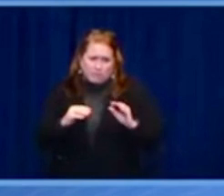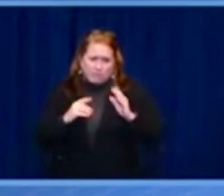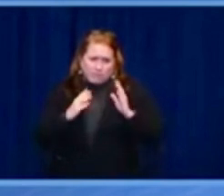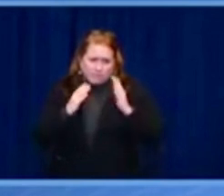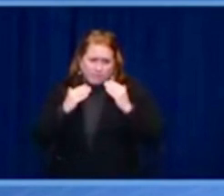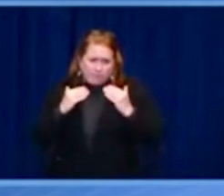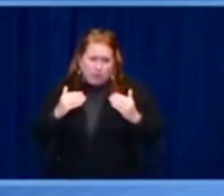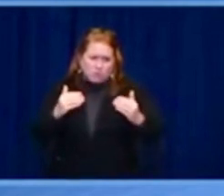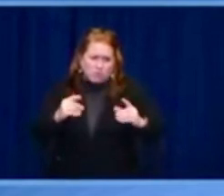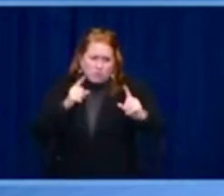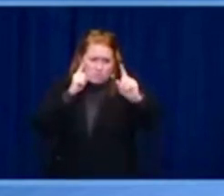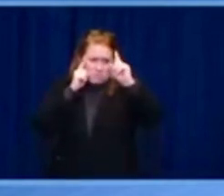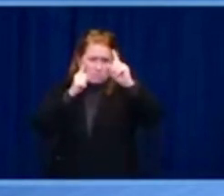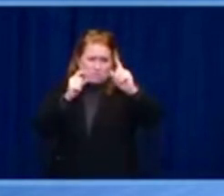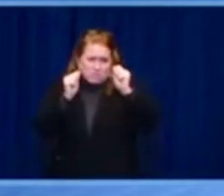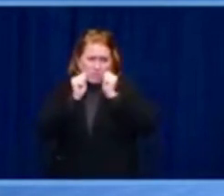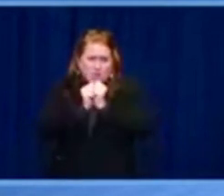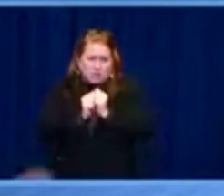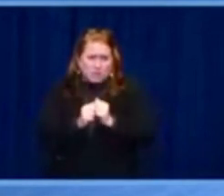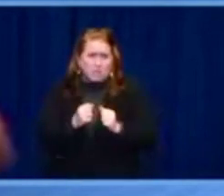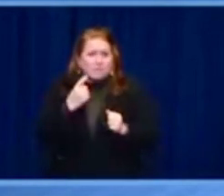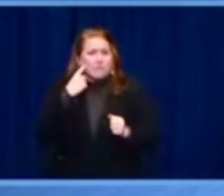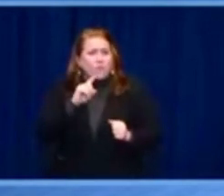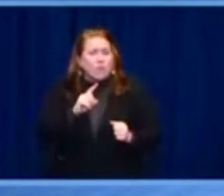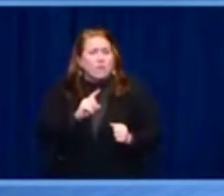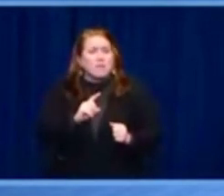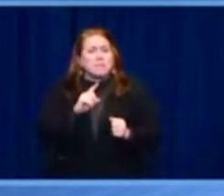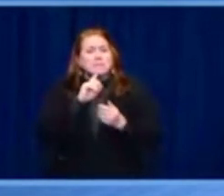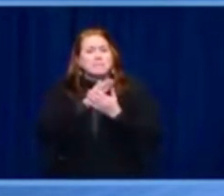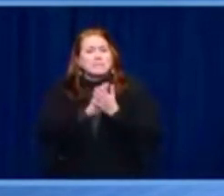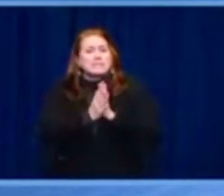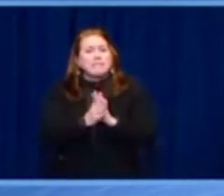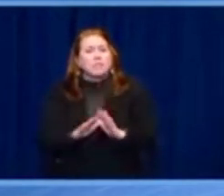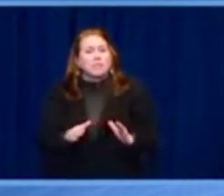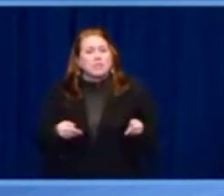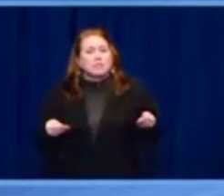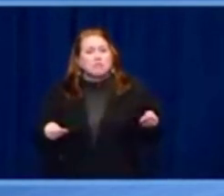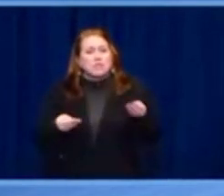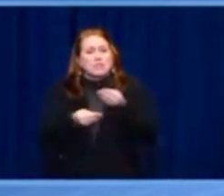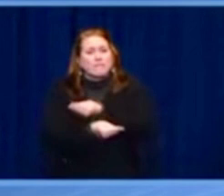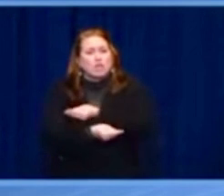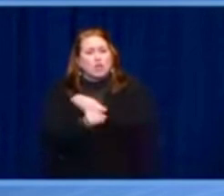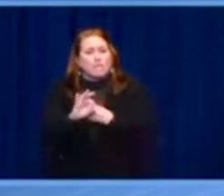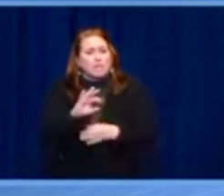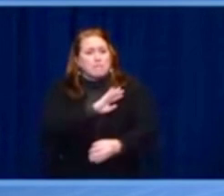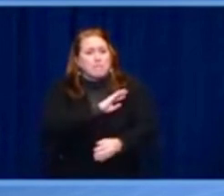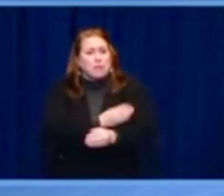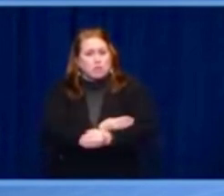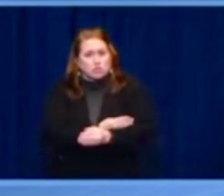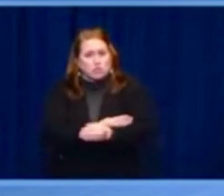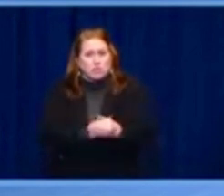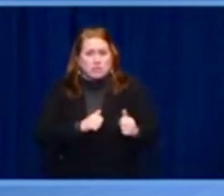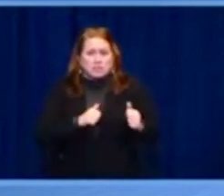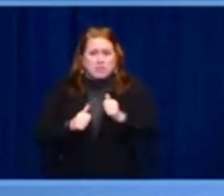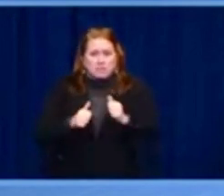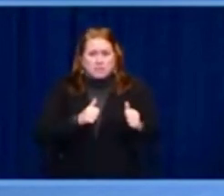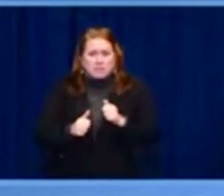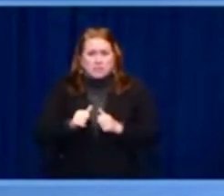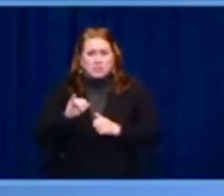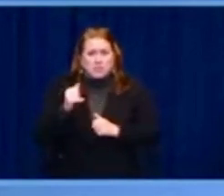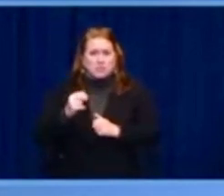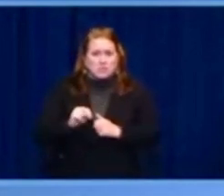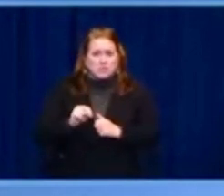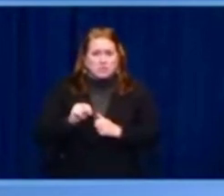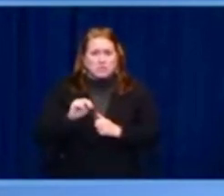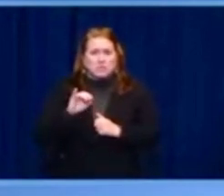modernized its anti-corruption law to create more than 100 anti-corruption offices at local levels. Croatia is